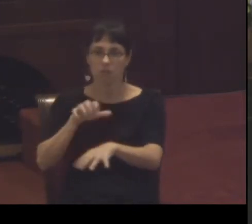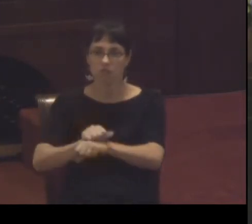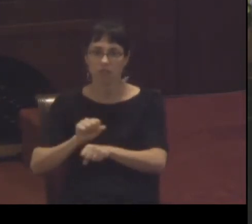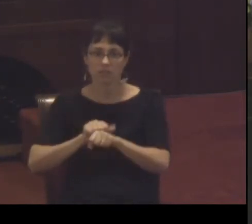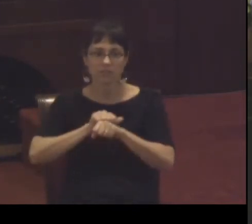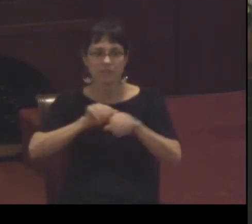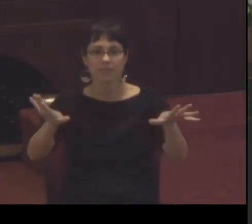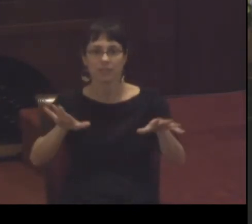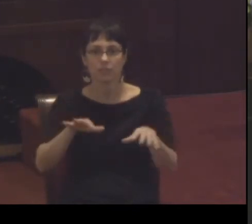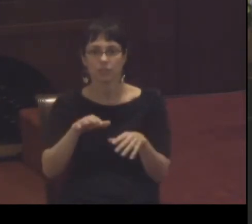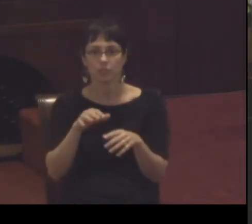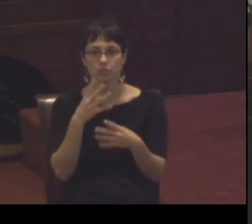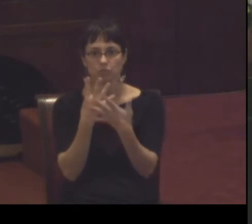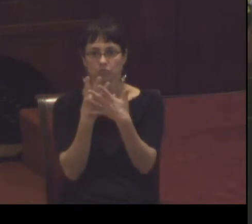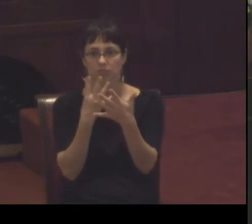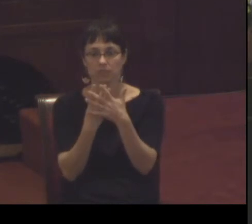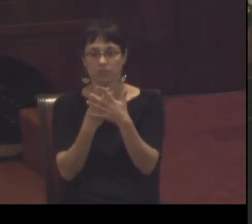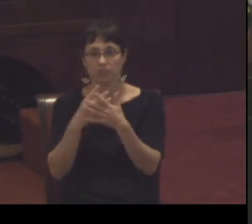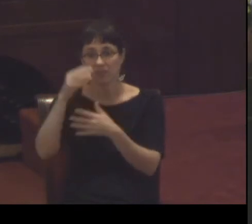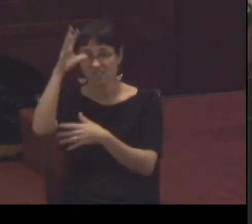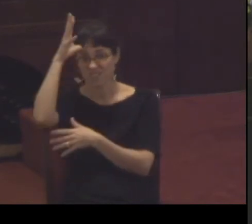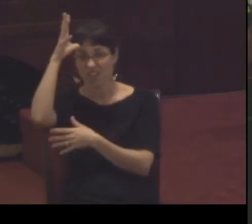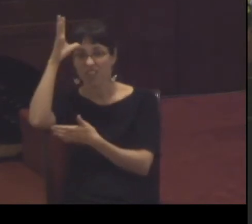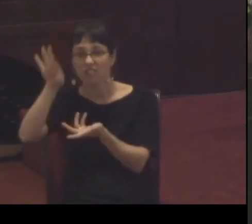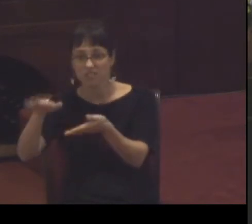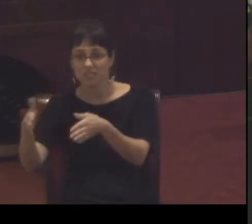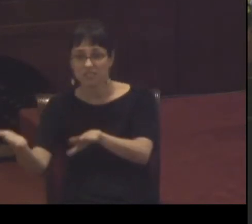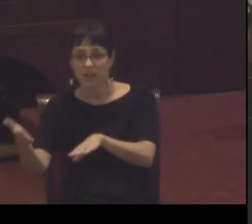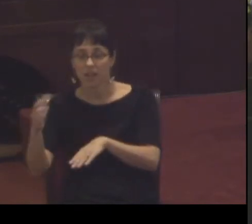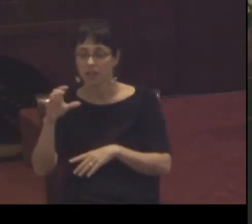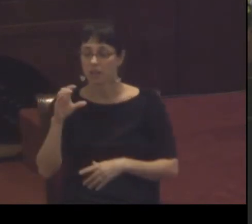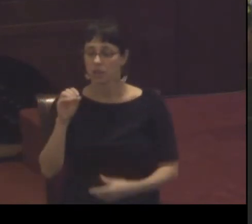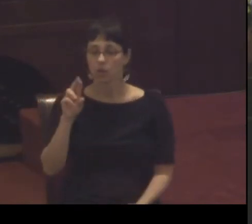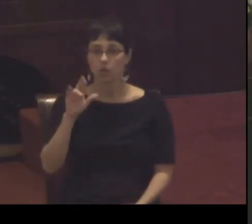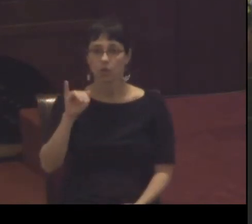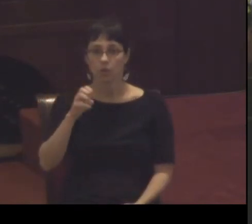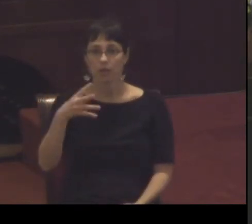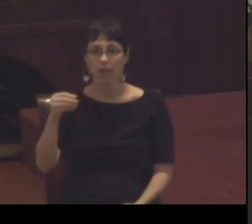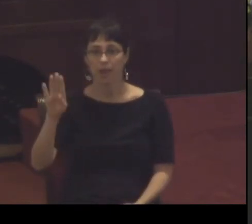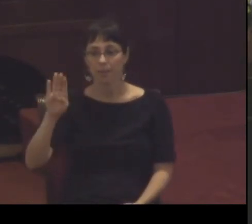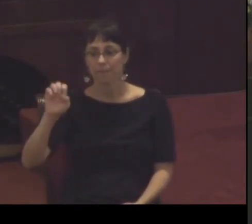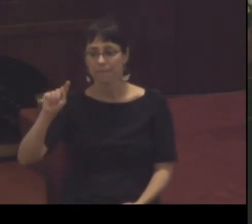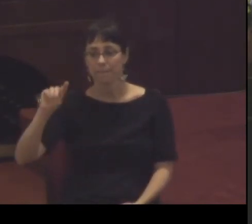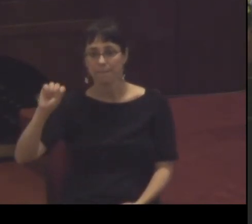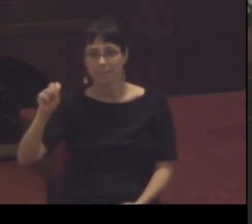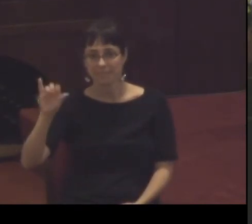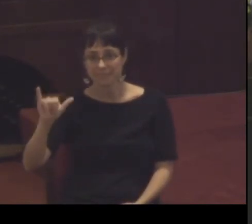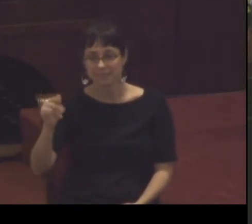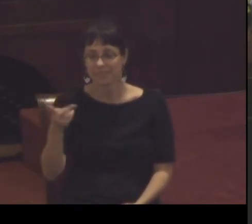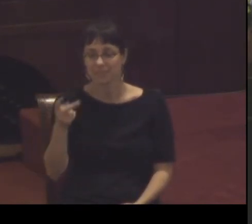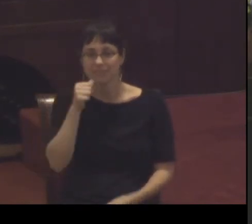relationships were sent to the concentration camp at Ravensbrook